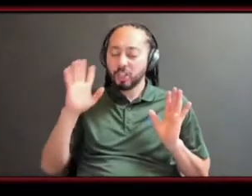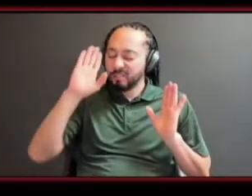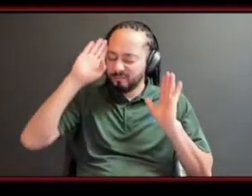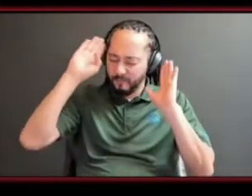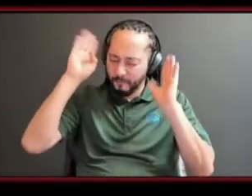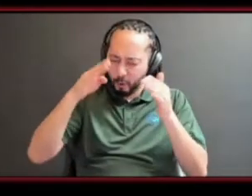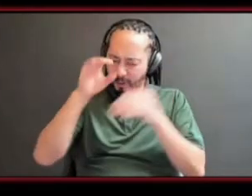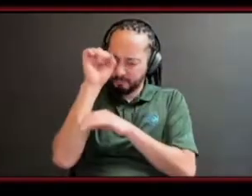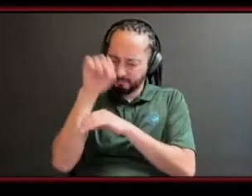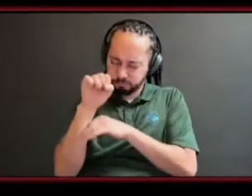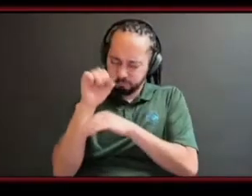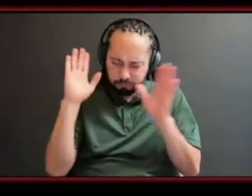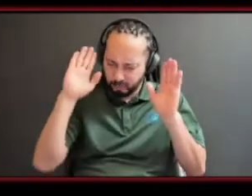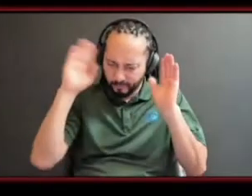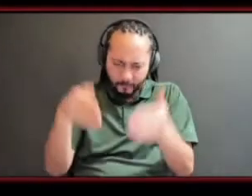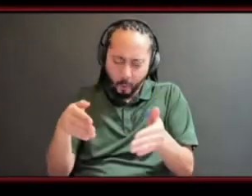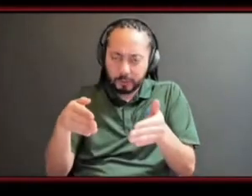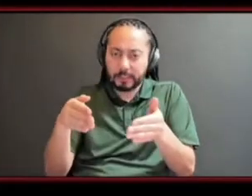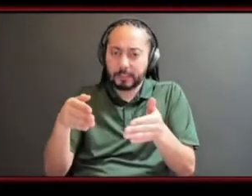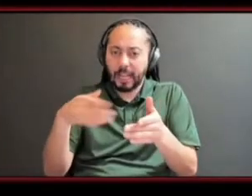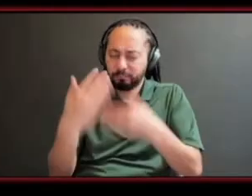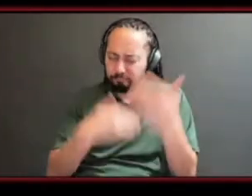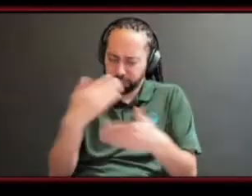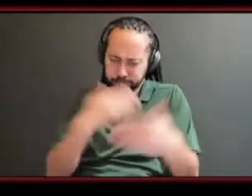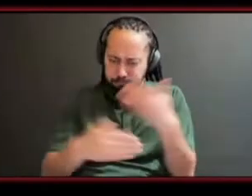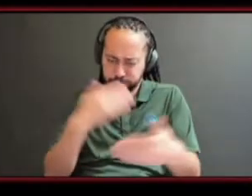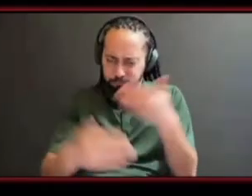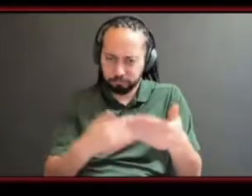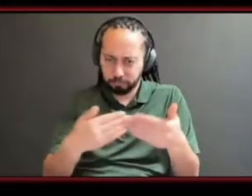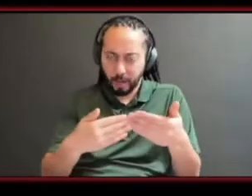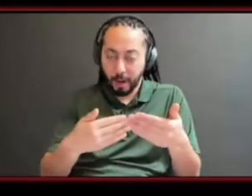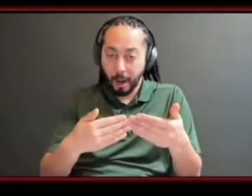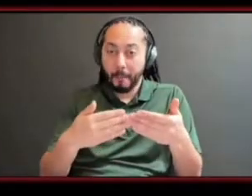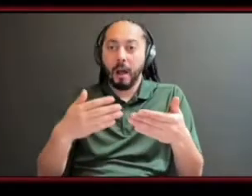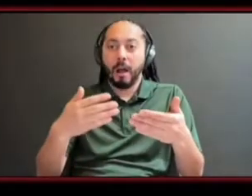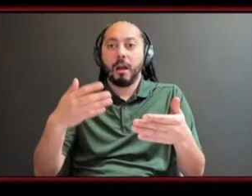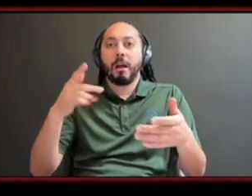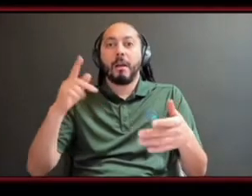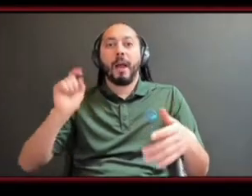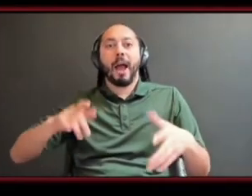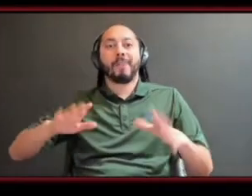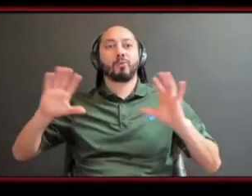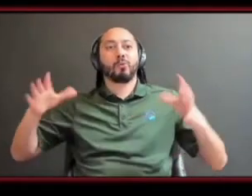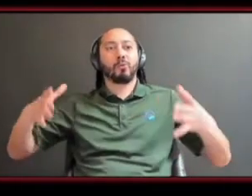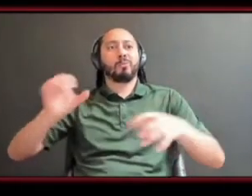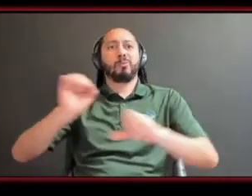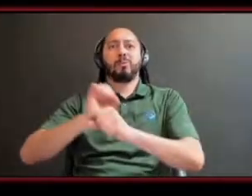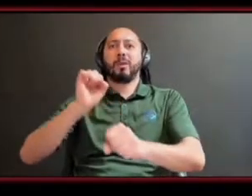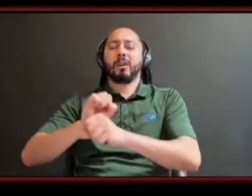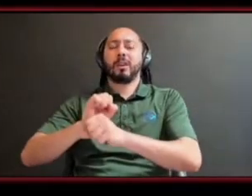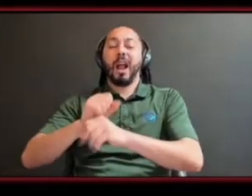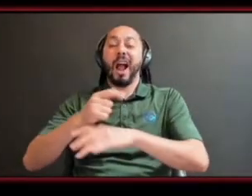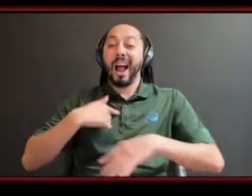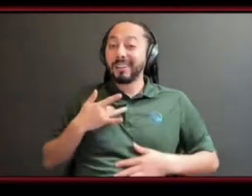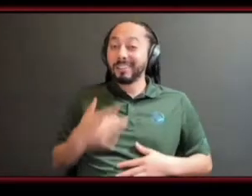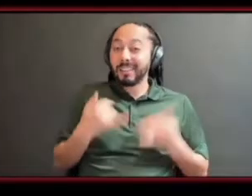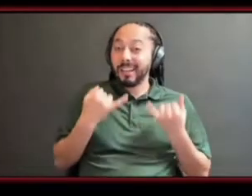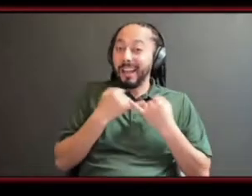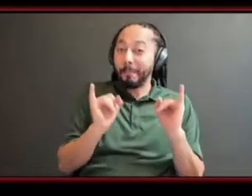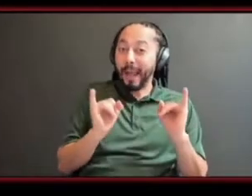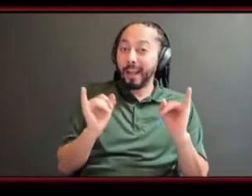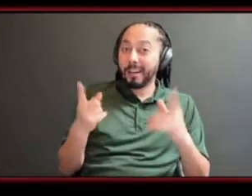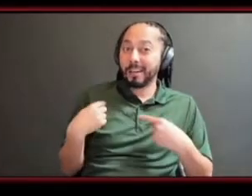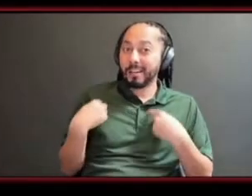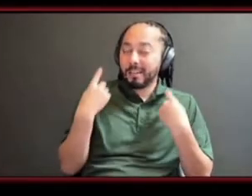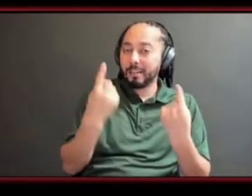away at the books and do it and i i came from a individual place um in terms of that's where my journey is going to take me